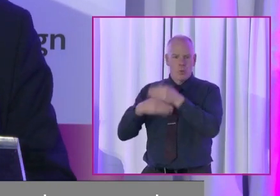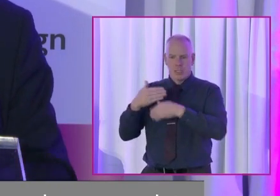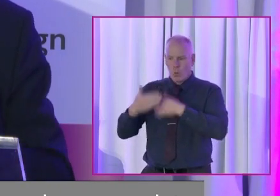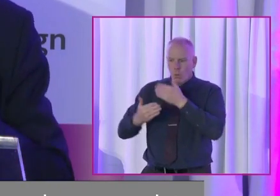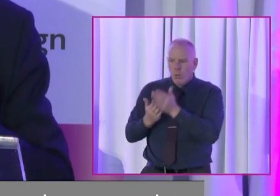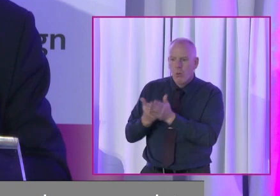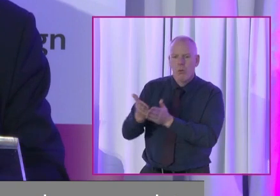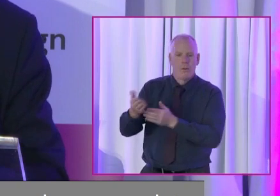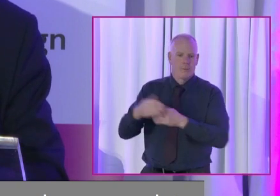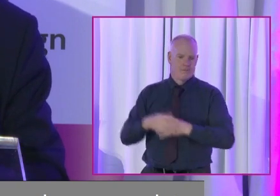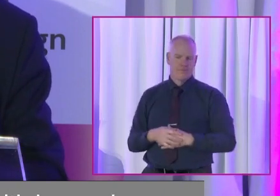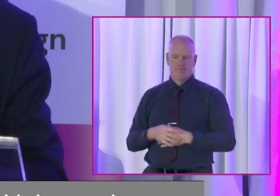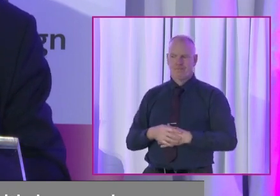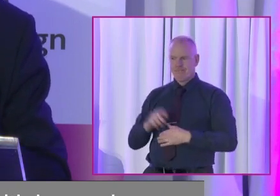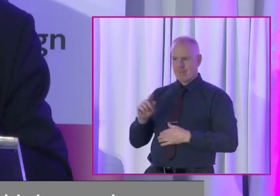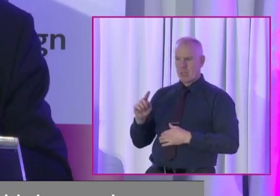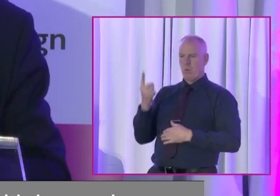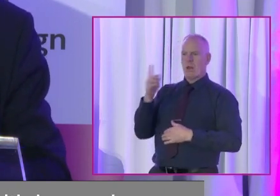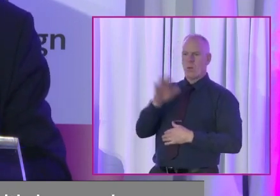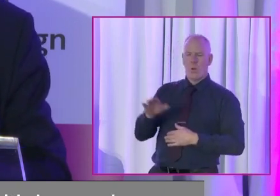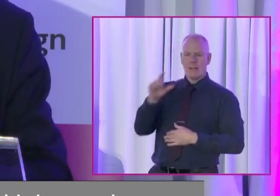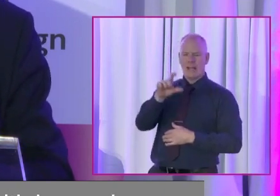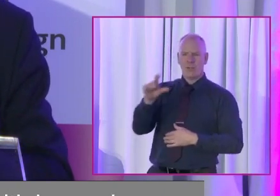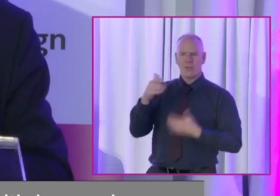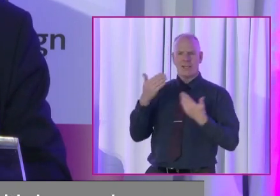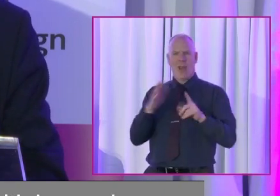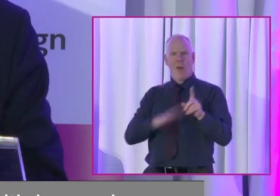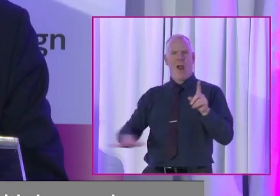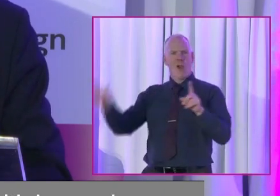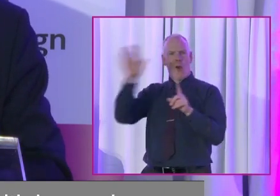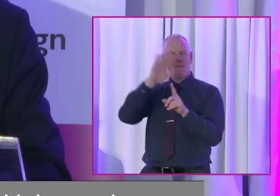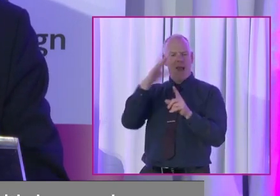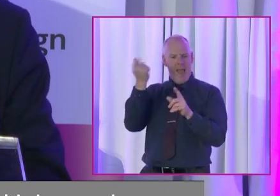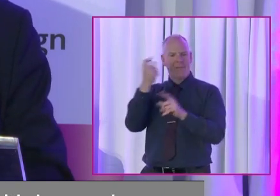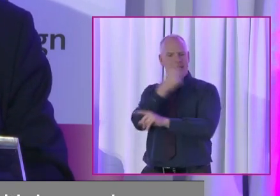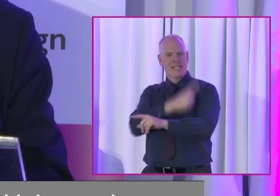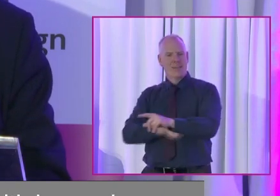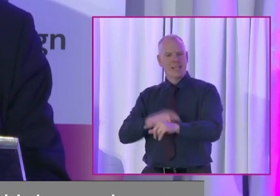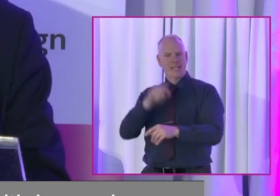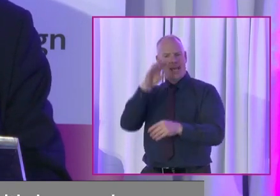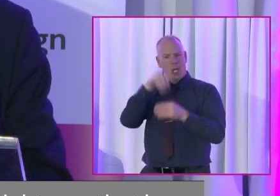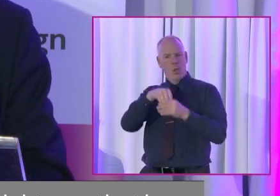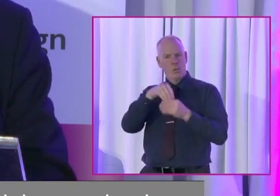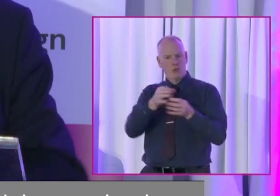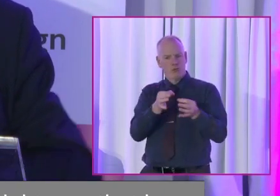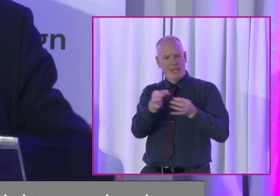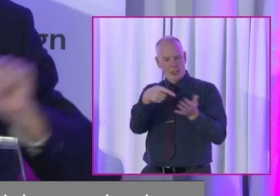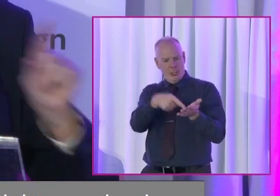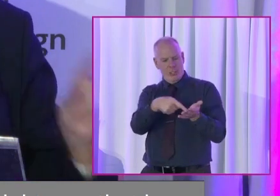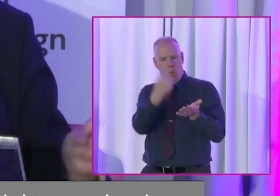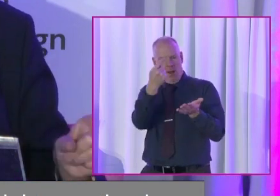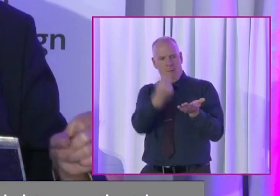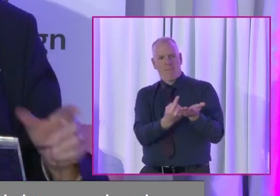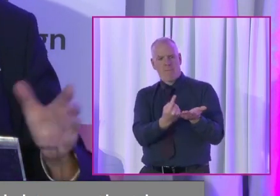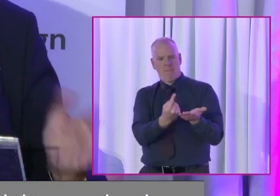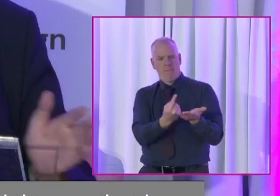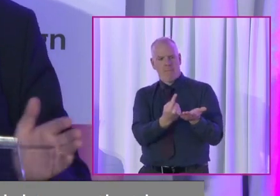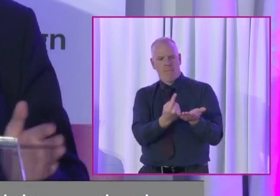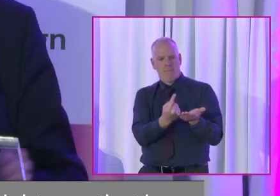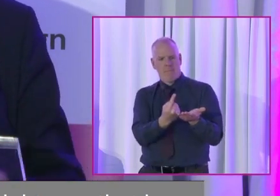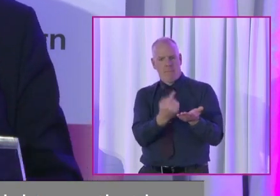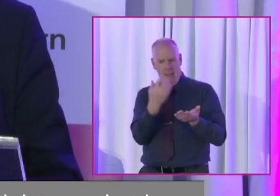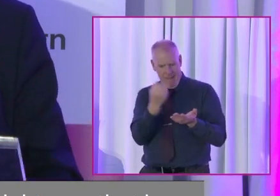whatever. That's the only local authority right now that has a disability inclusion strategy. And I just want to click